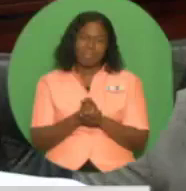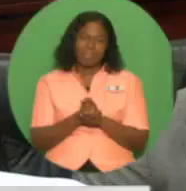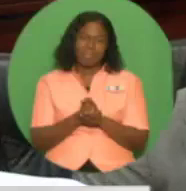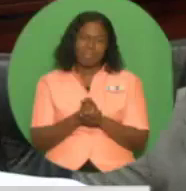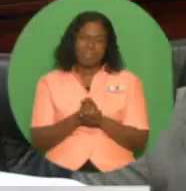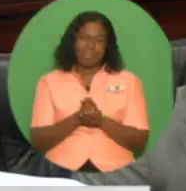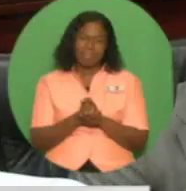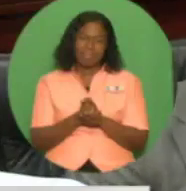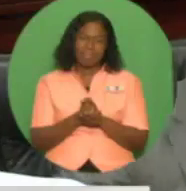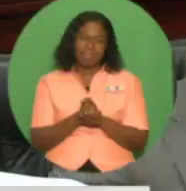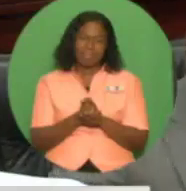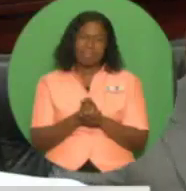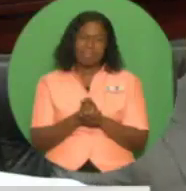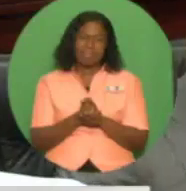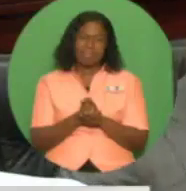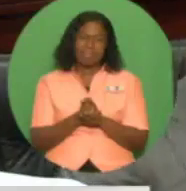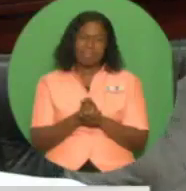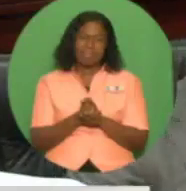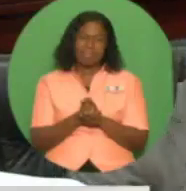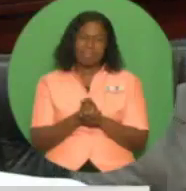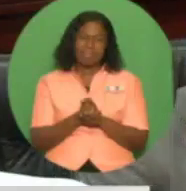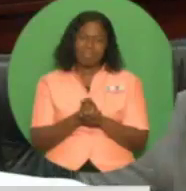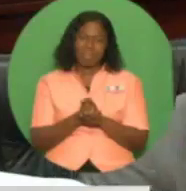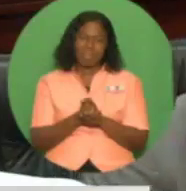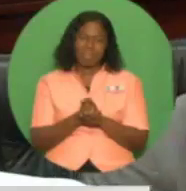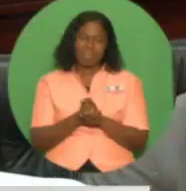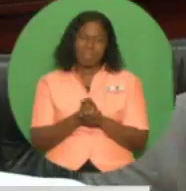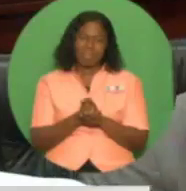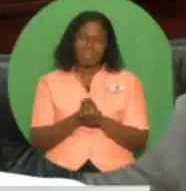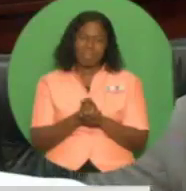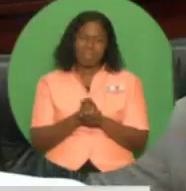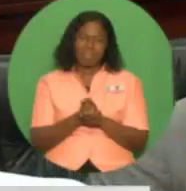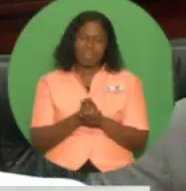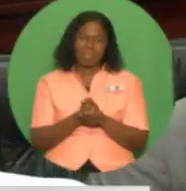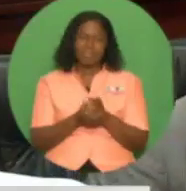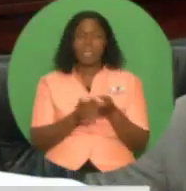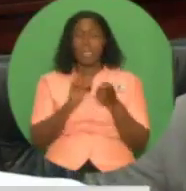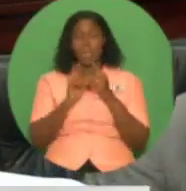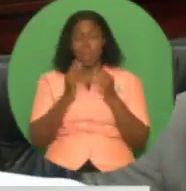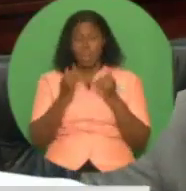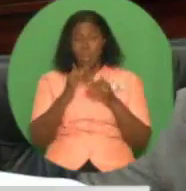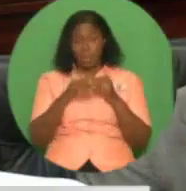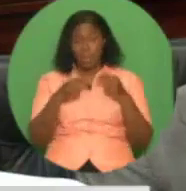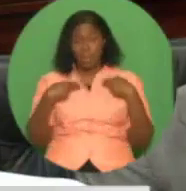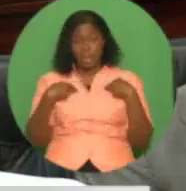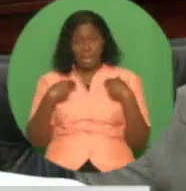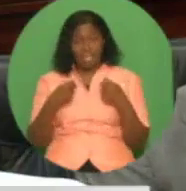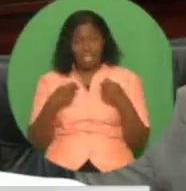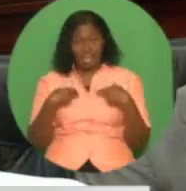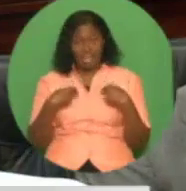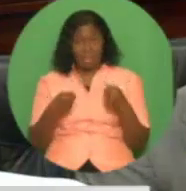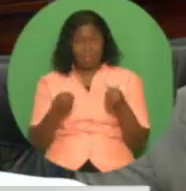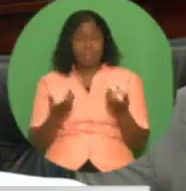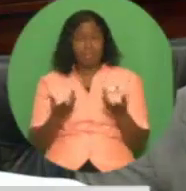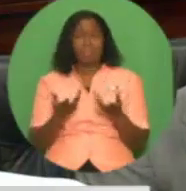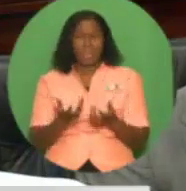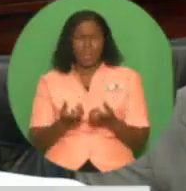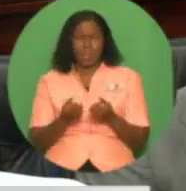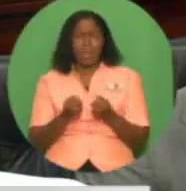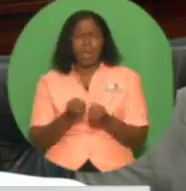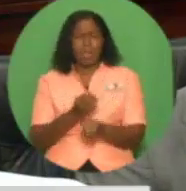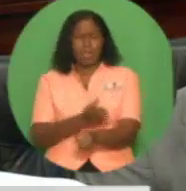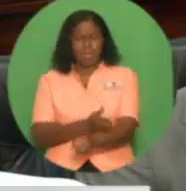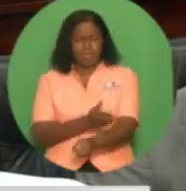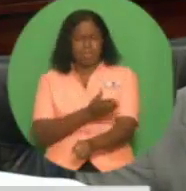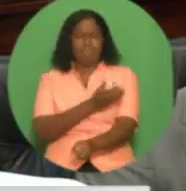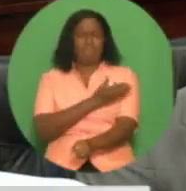Madam Speaker, the quality of our public health care services remains high on our policy agenda. We are moving towards